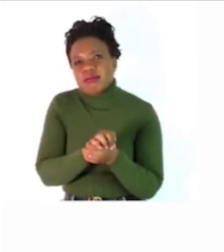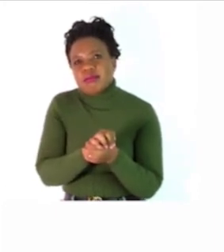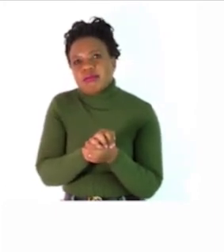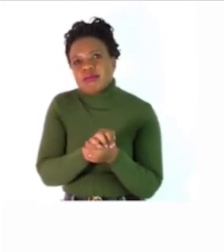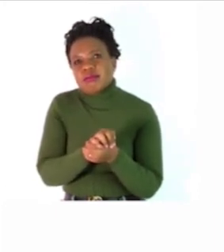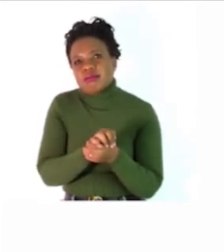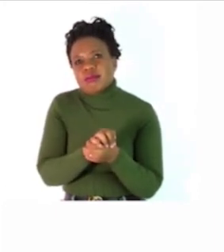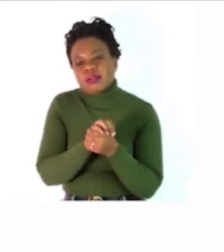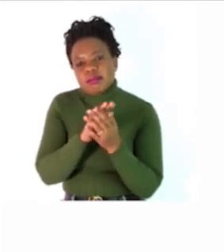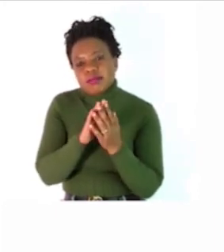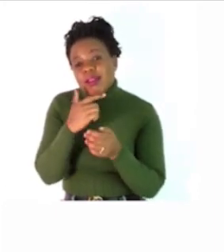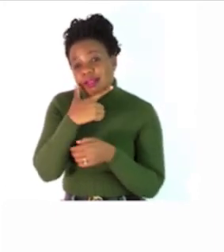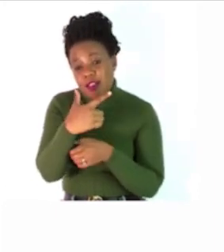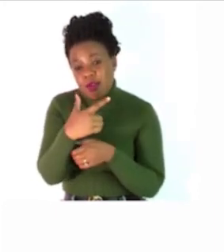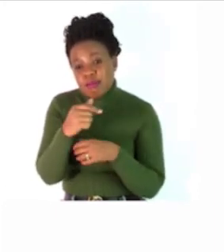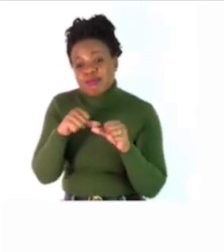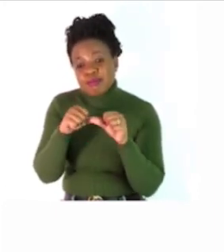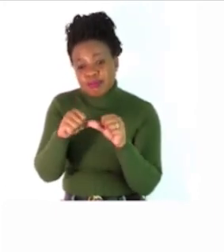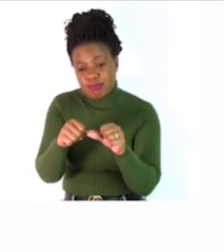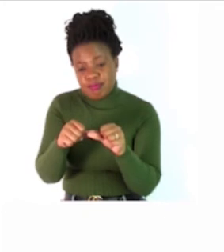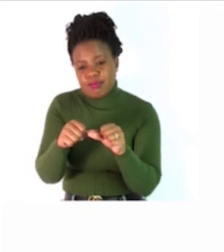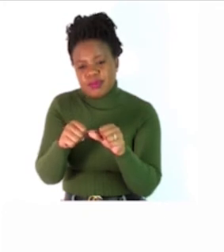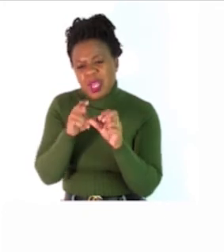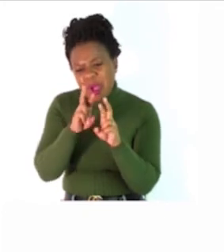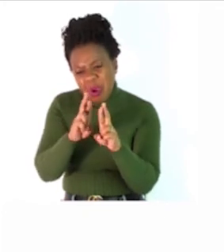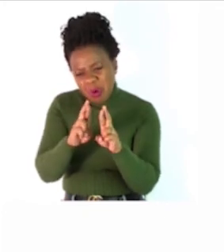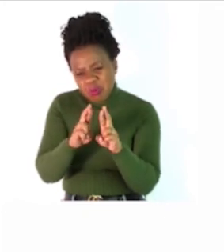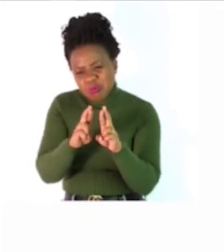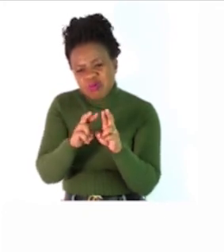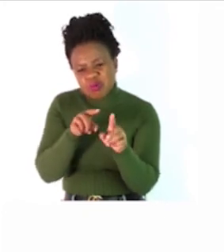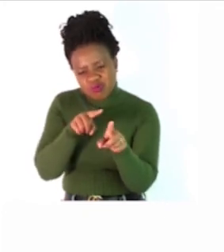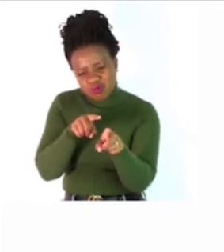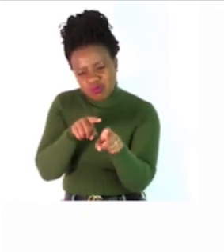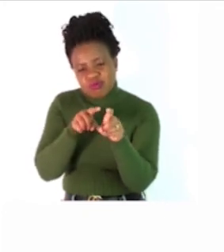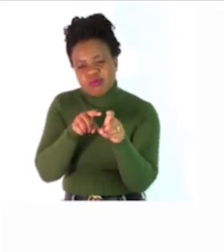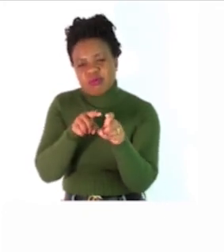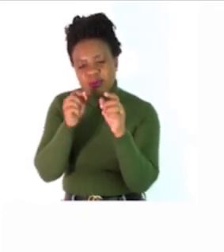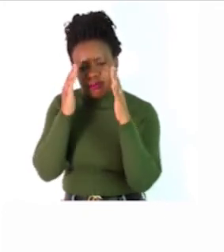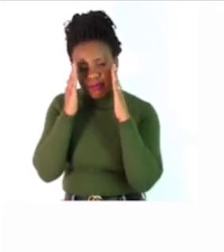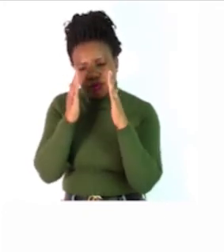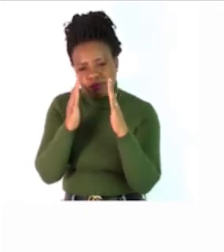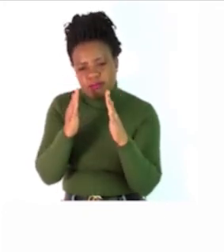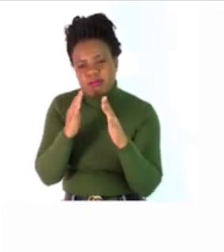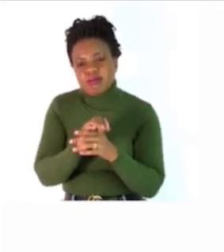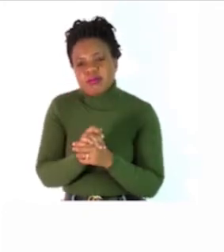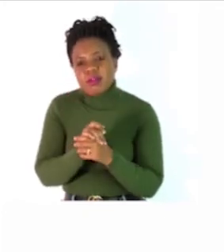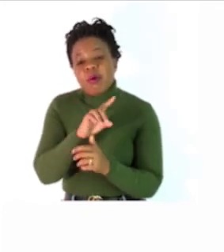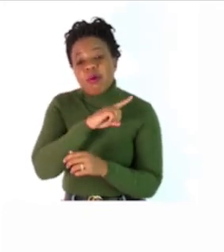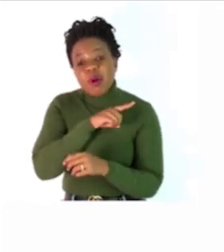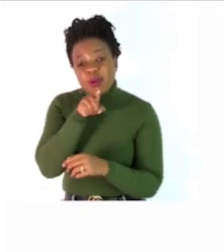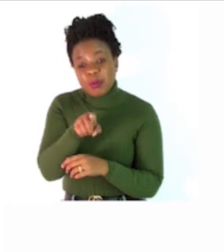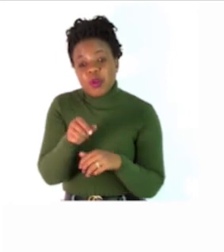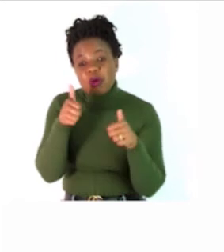thank you so very much i want to believe that we are all following because i know you are good boys